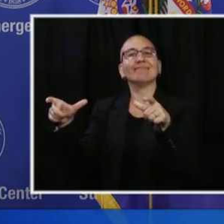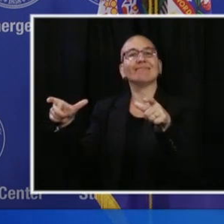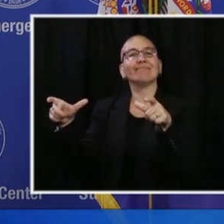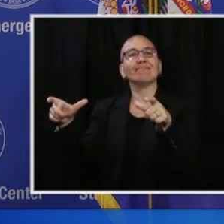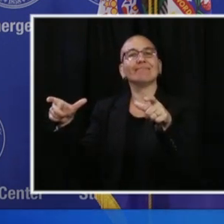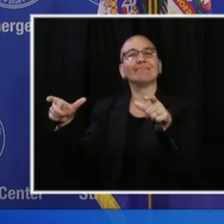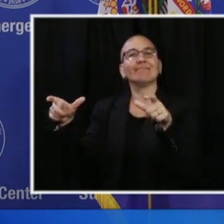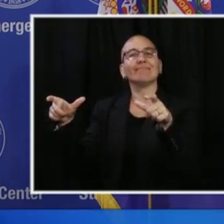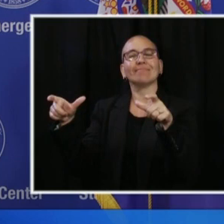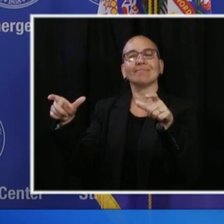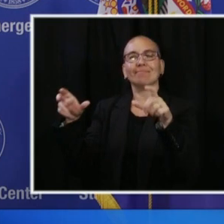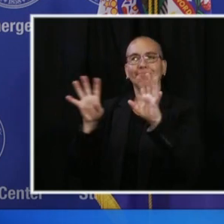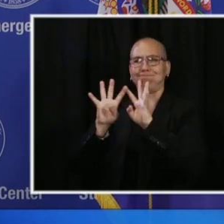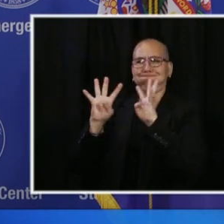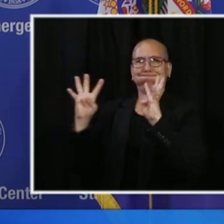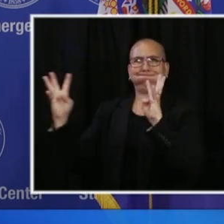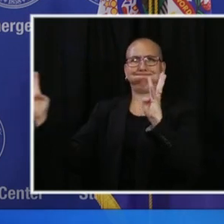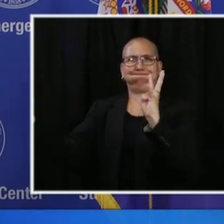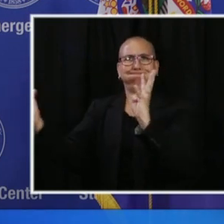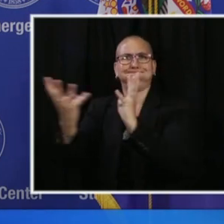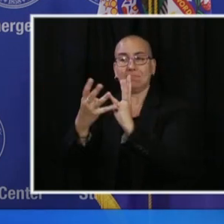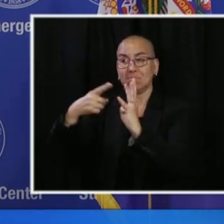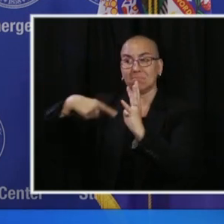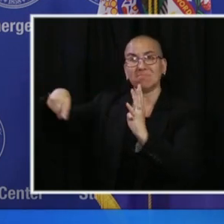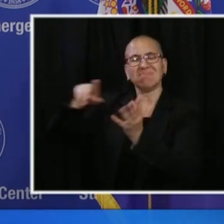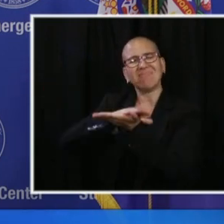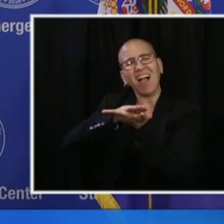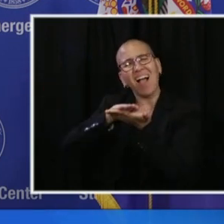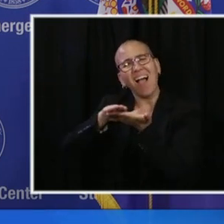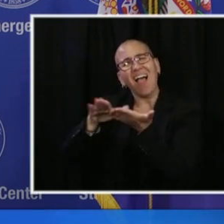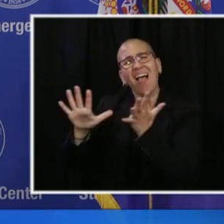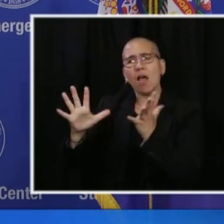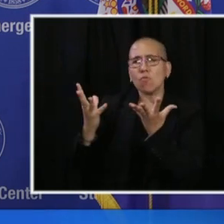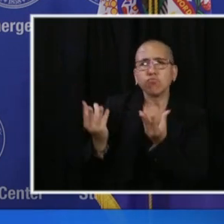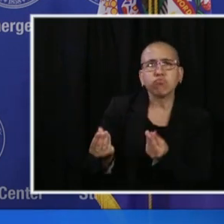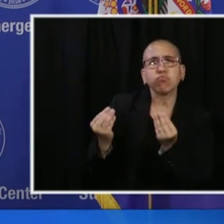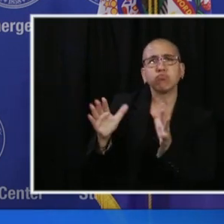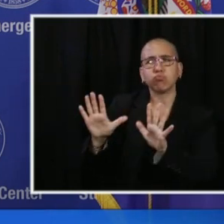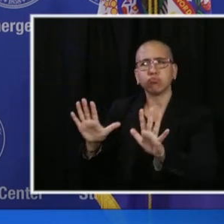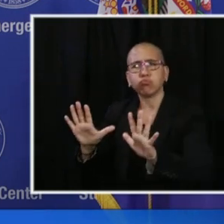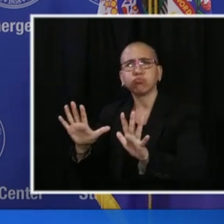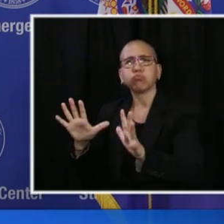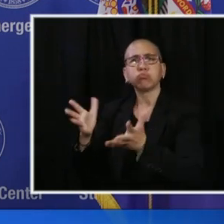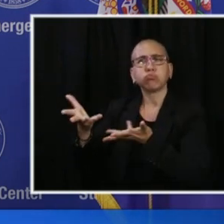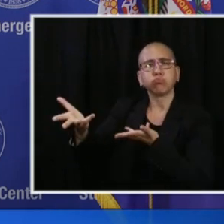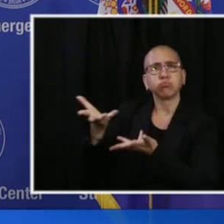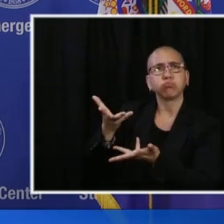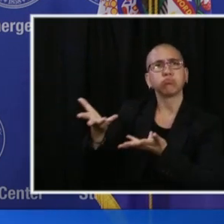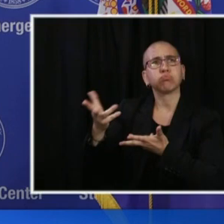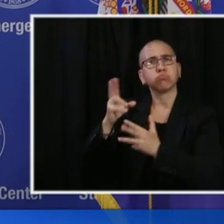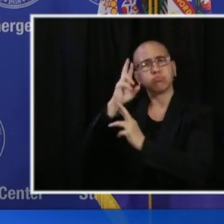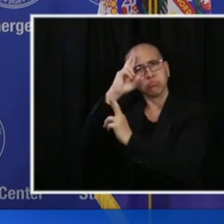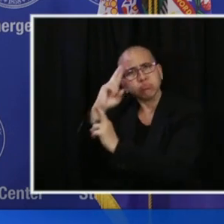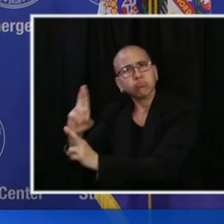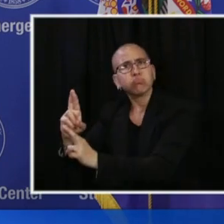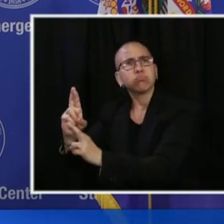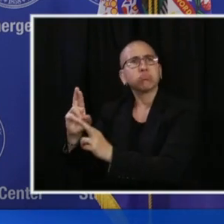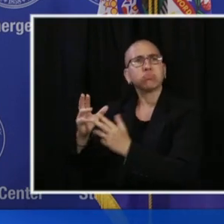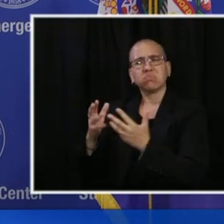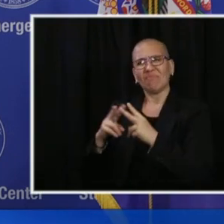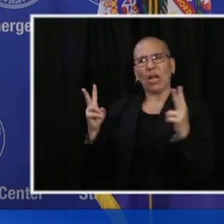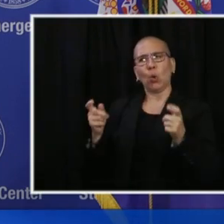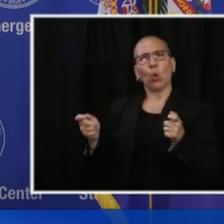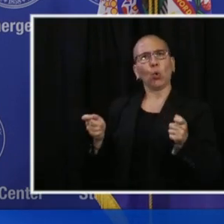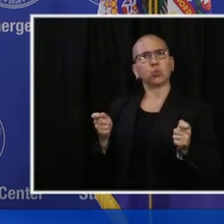to contain this situation in such a way that we really did feel like we had some control over it. It took hours